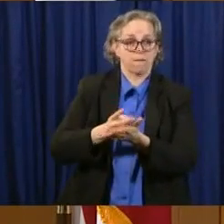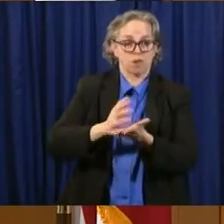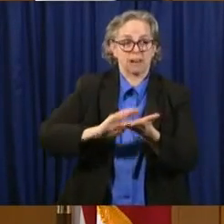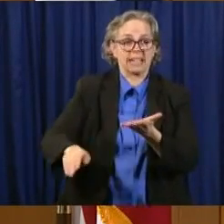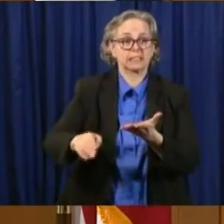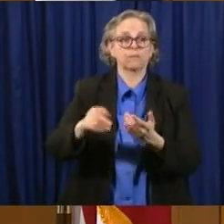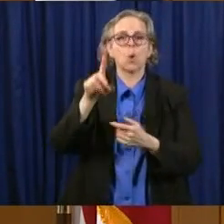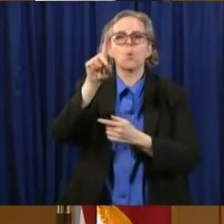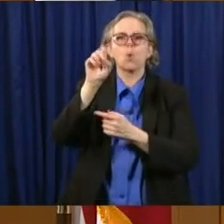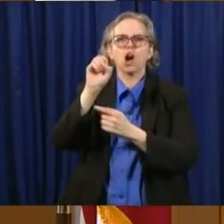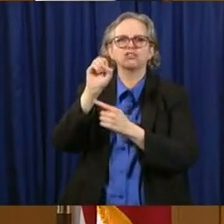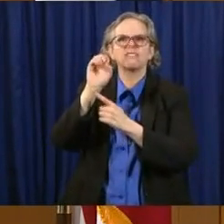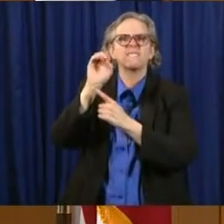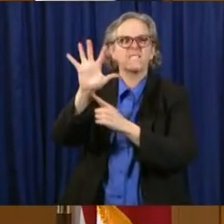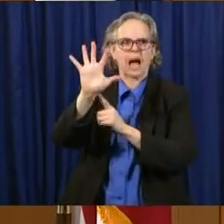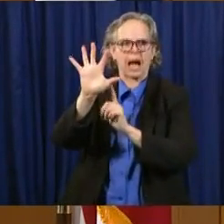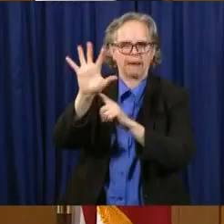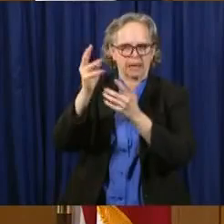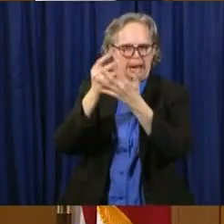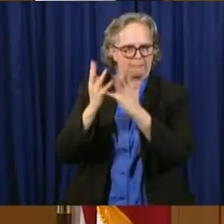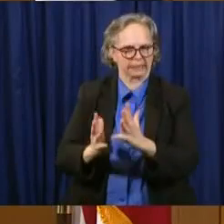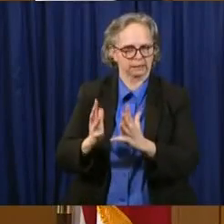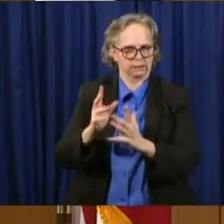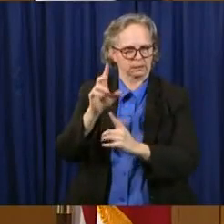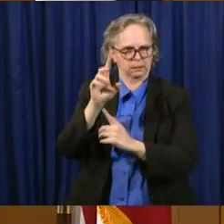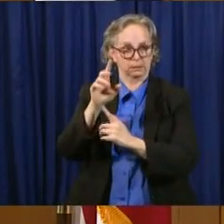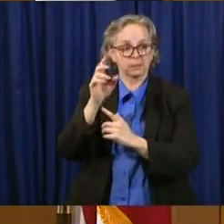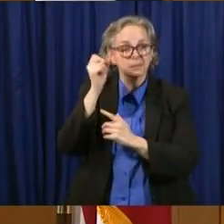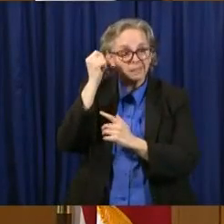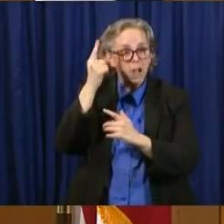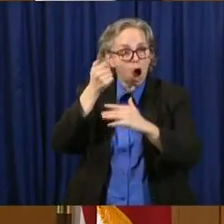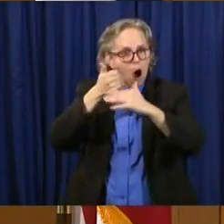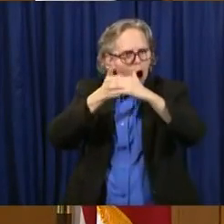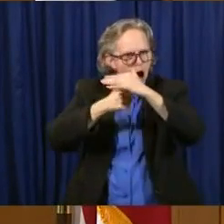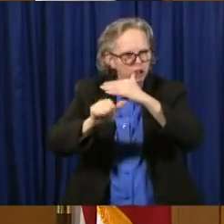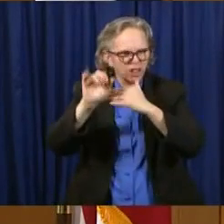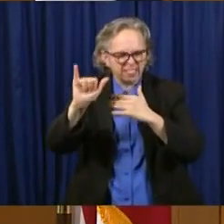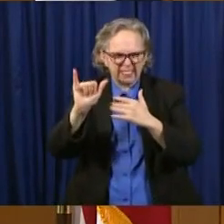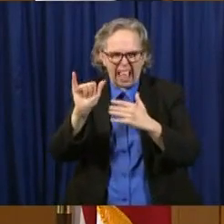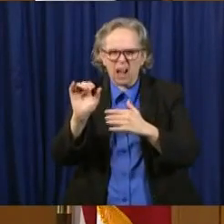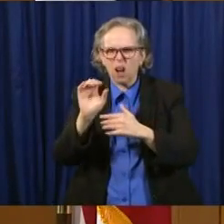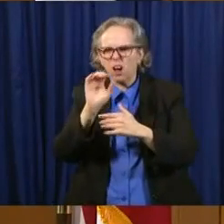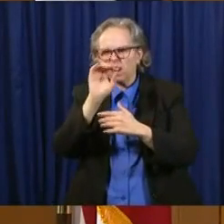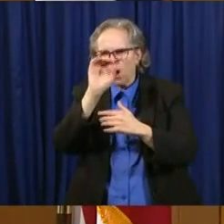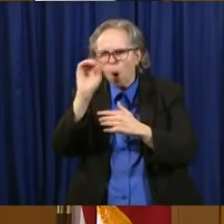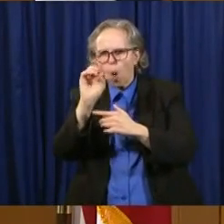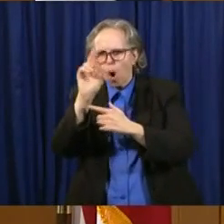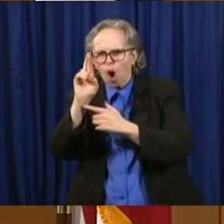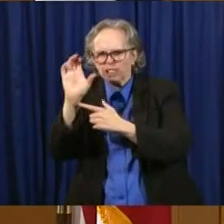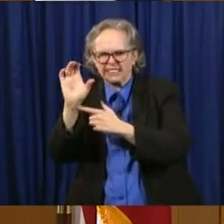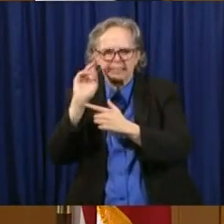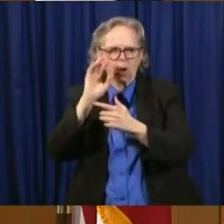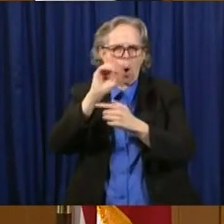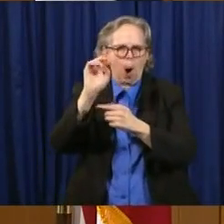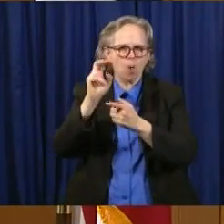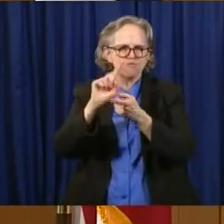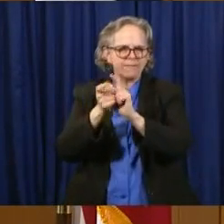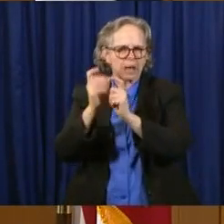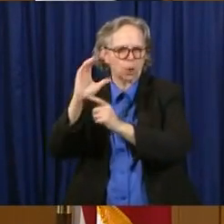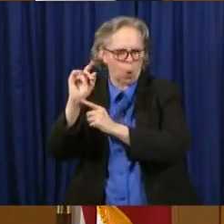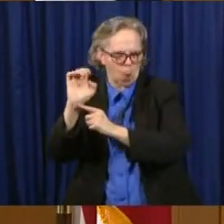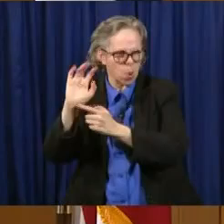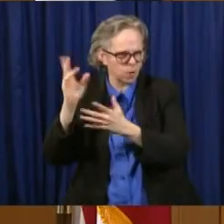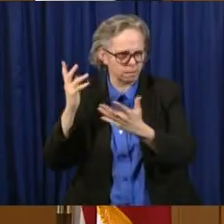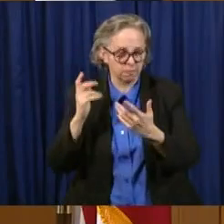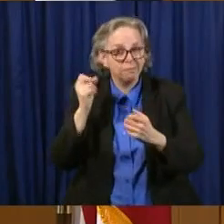section of the Ohio Revised Code. Again, they are people who qualified for early release because they had only 90 days or less until they